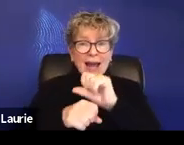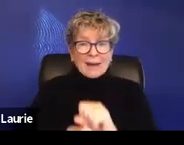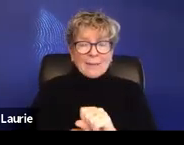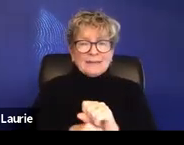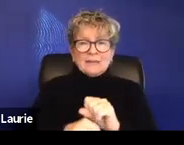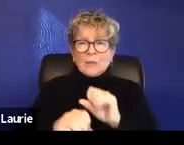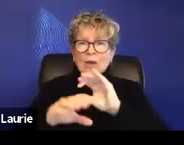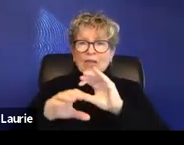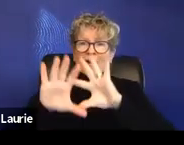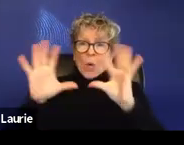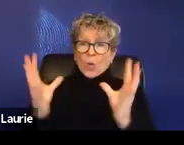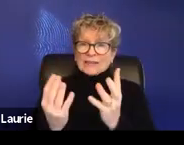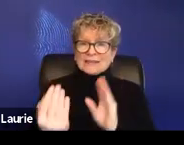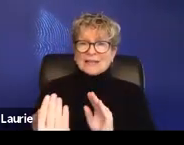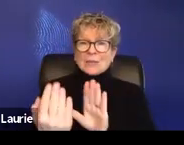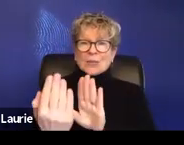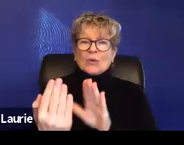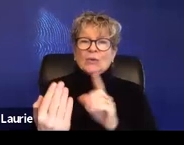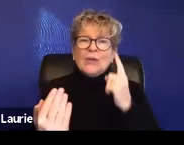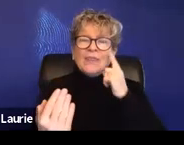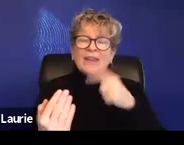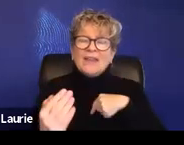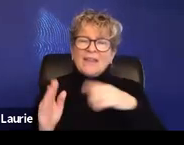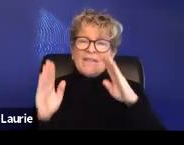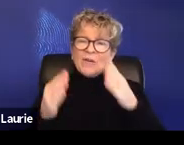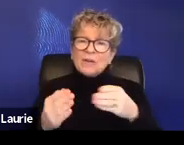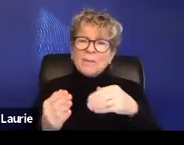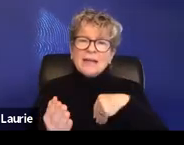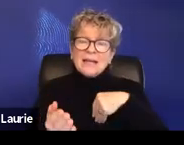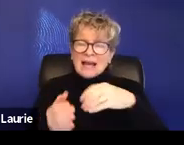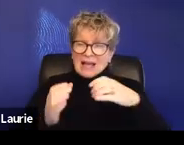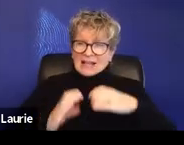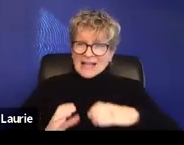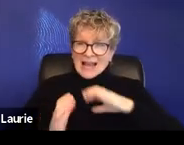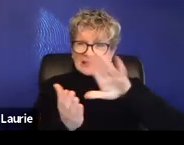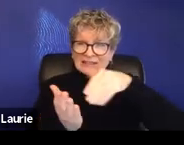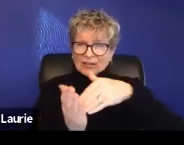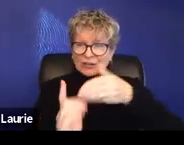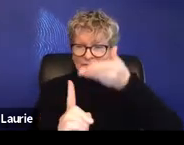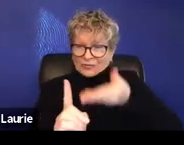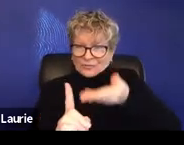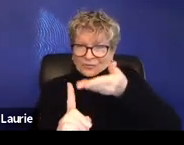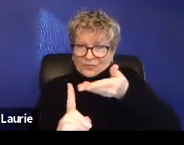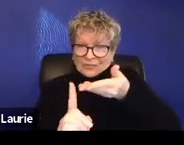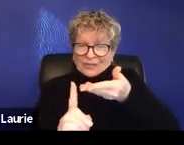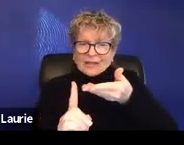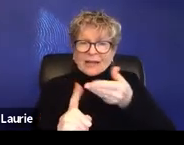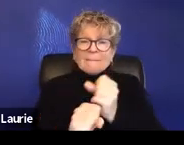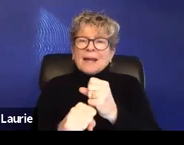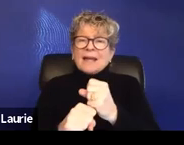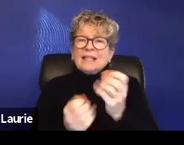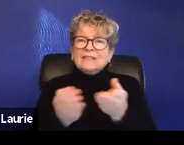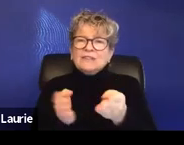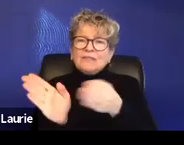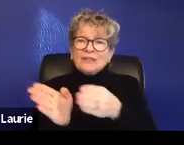um, really, I mean, in the end, the focus is being client-centered and helping the client. So really creating a service plan and recognizing